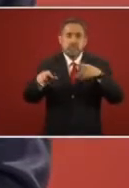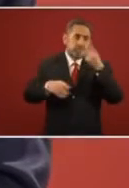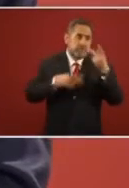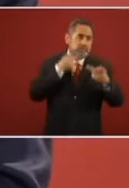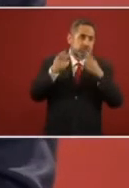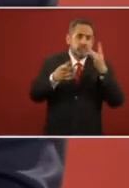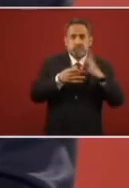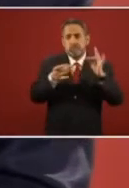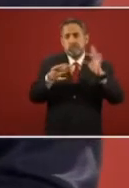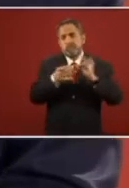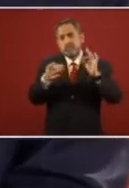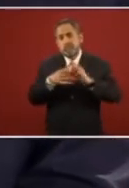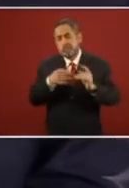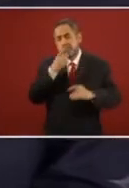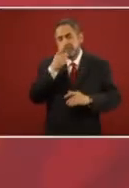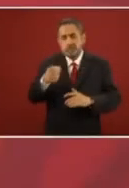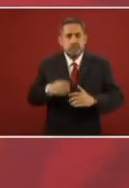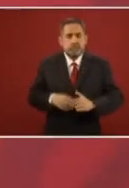And it was.